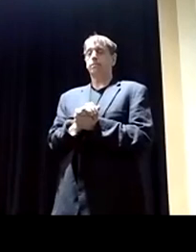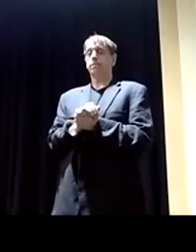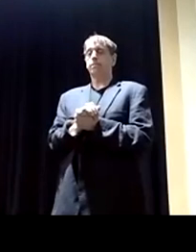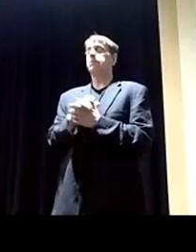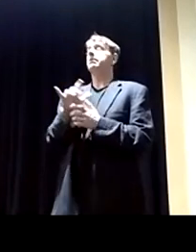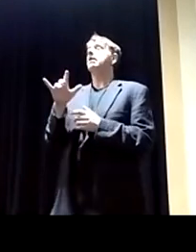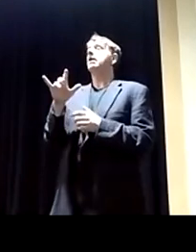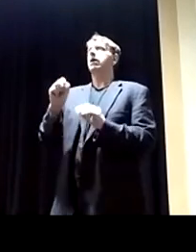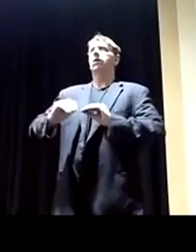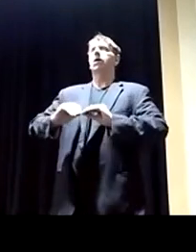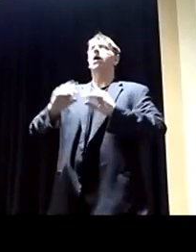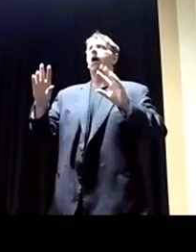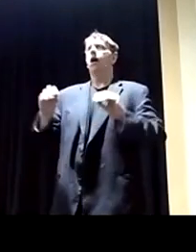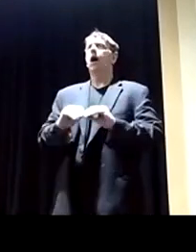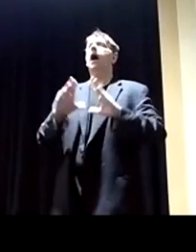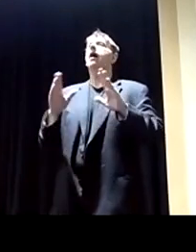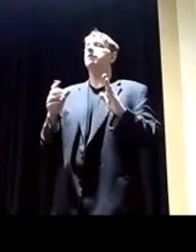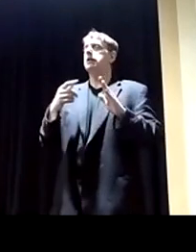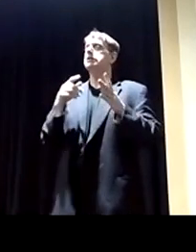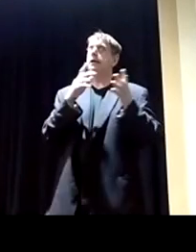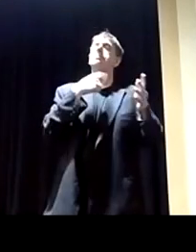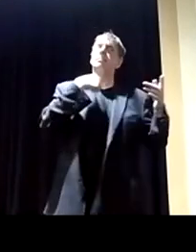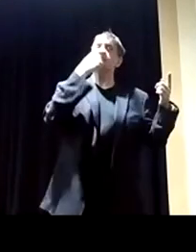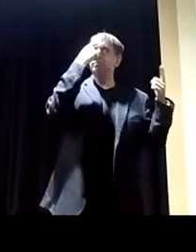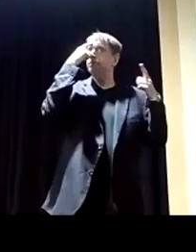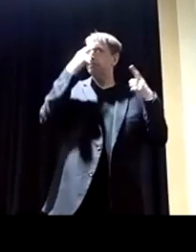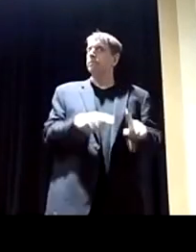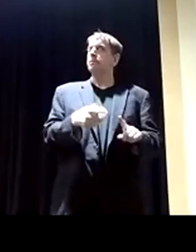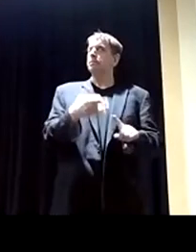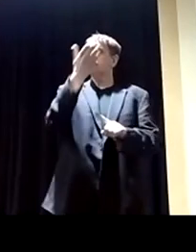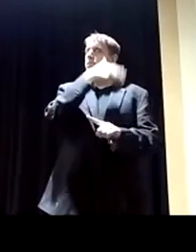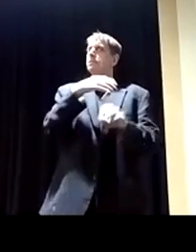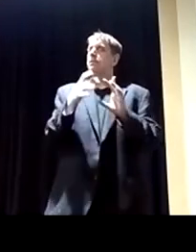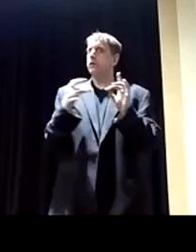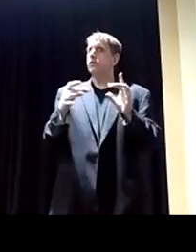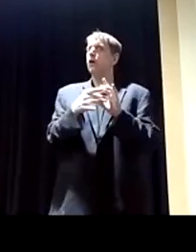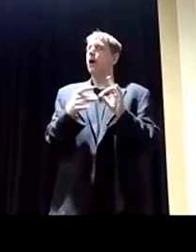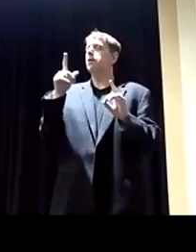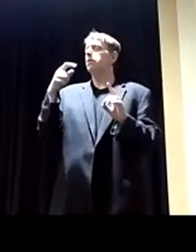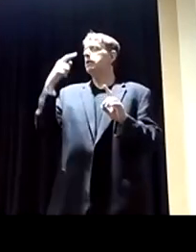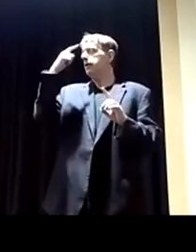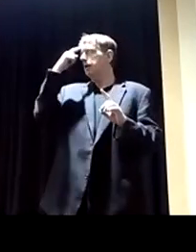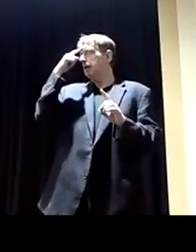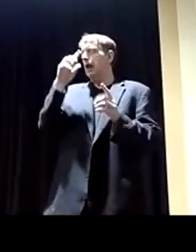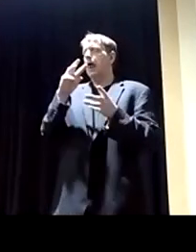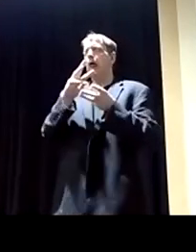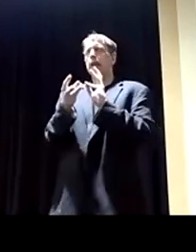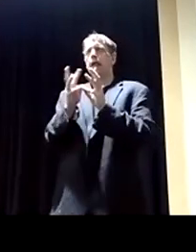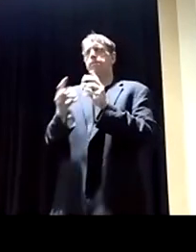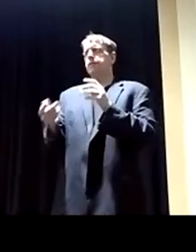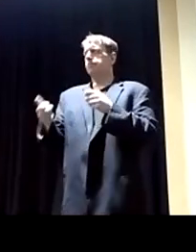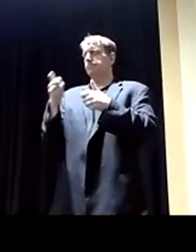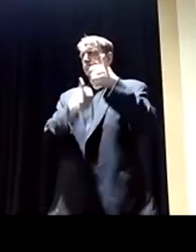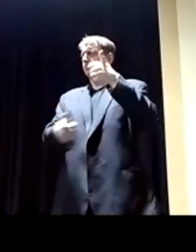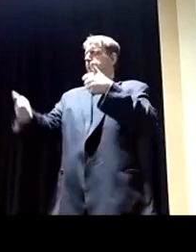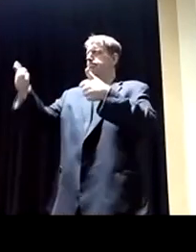Yeah, I'll basically just pick up where Malcolm left off. I agree that we need to be thinking of climate as job one. The United